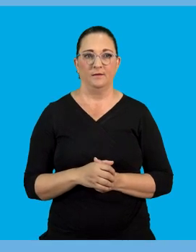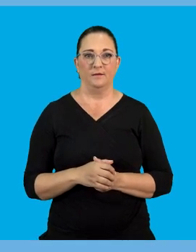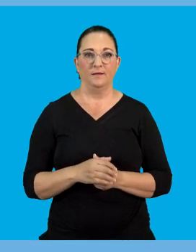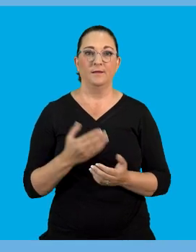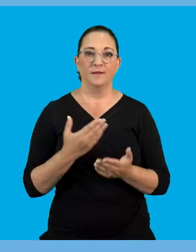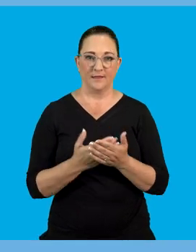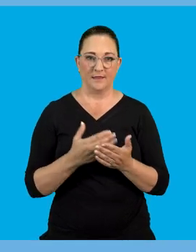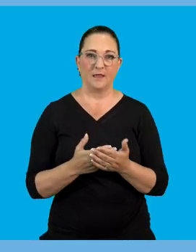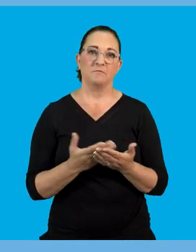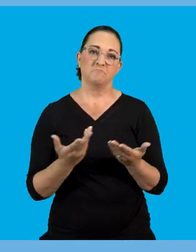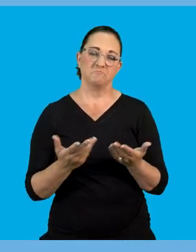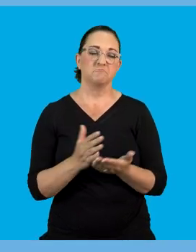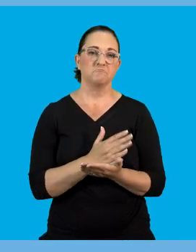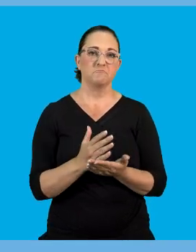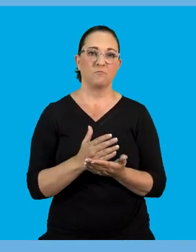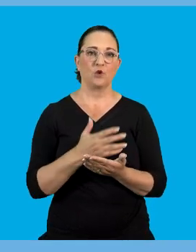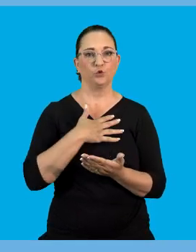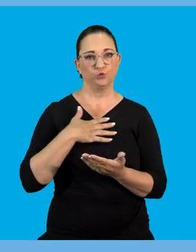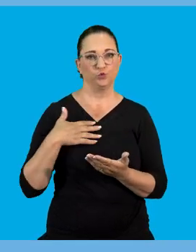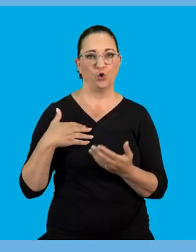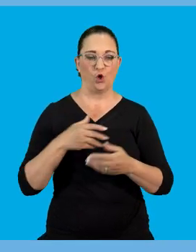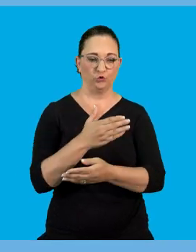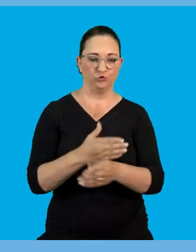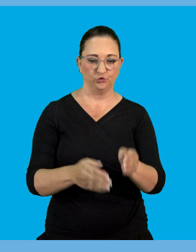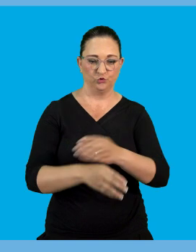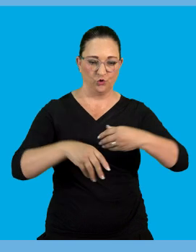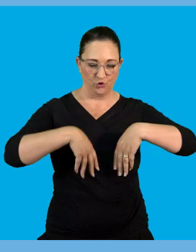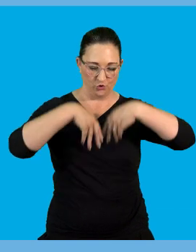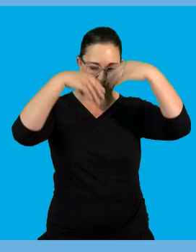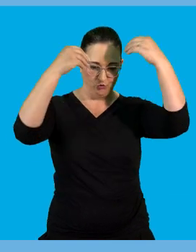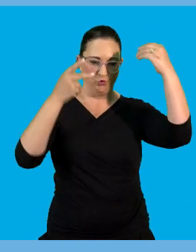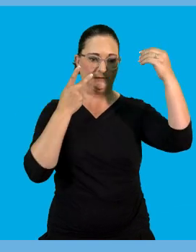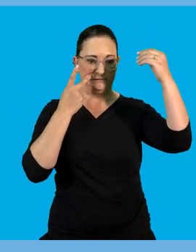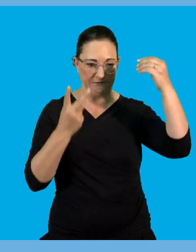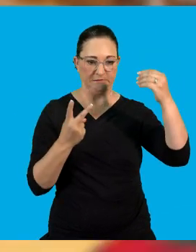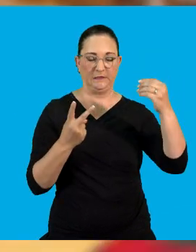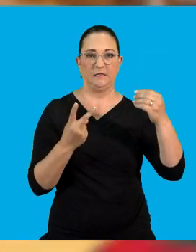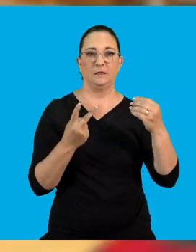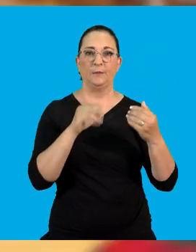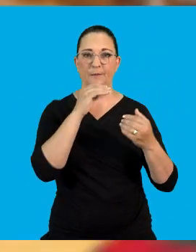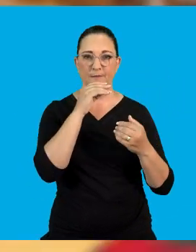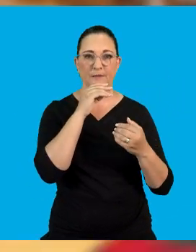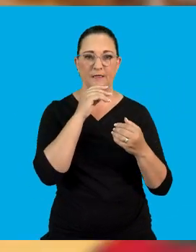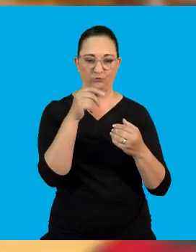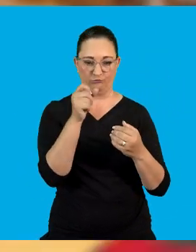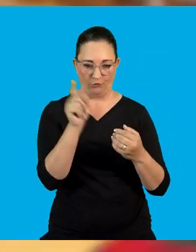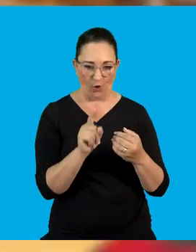also happen slowly. Whenever you're taking off your jersey when you see that spark when you see that glow we are saying